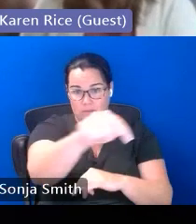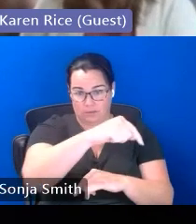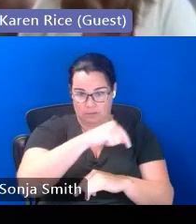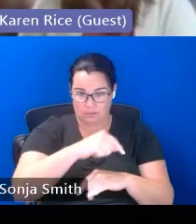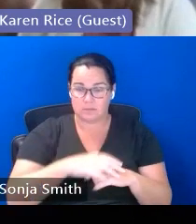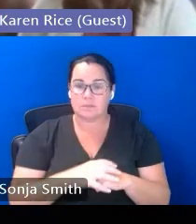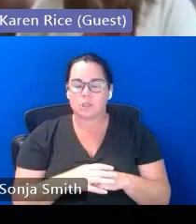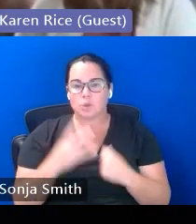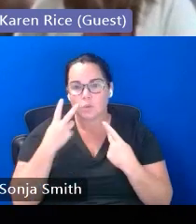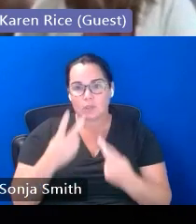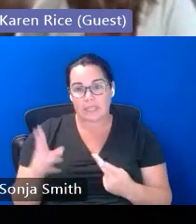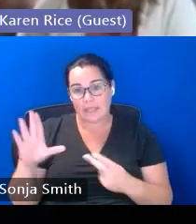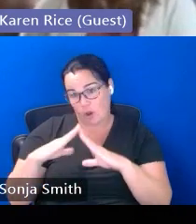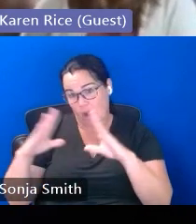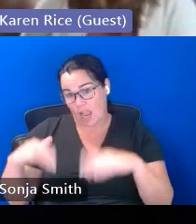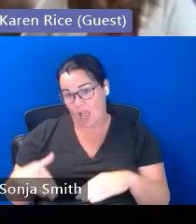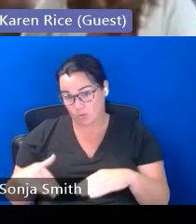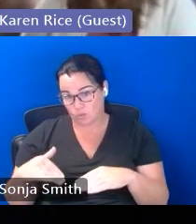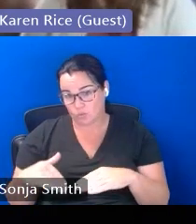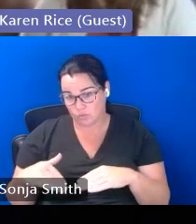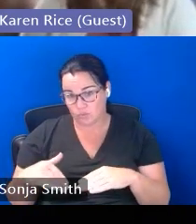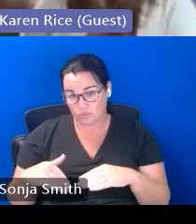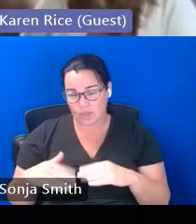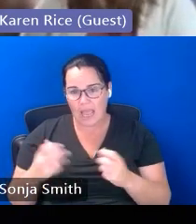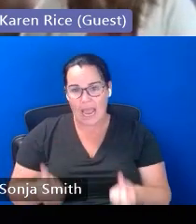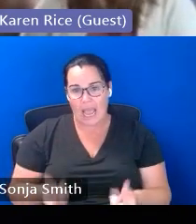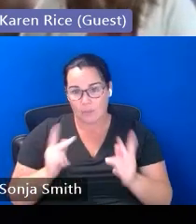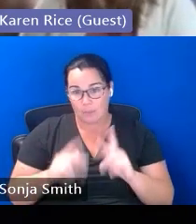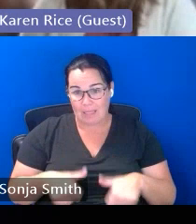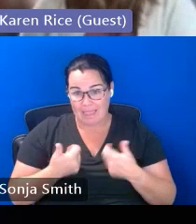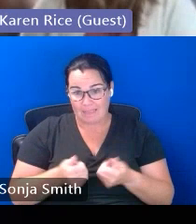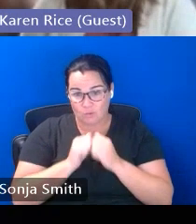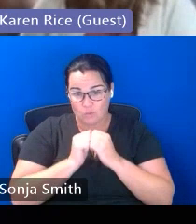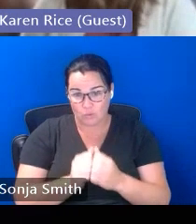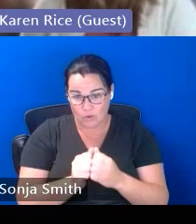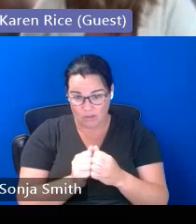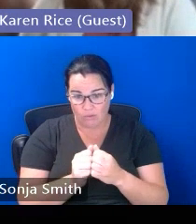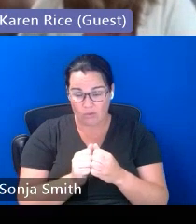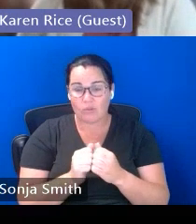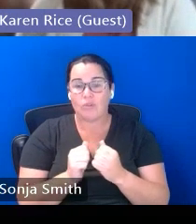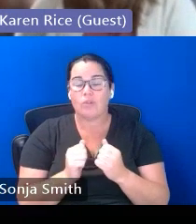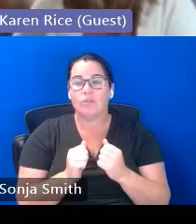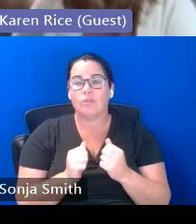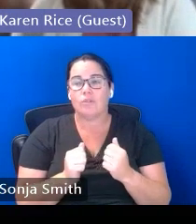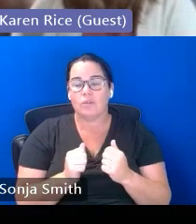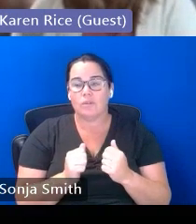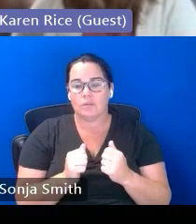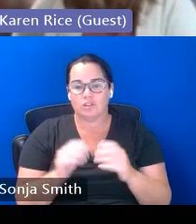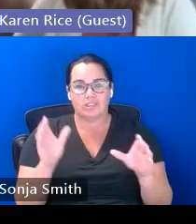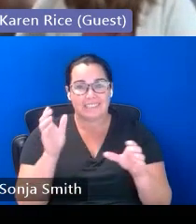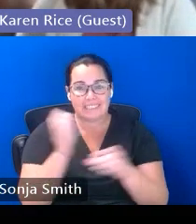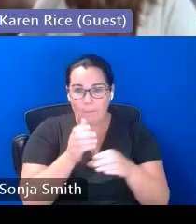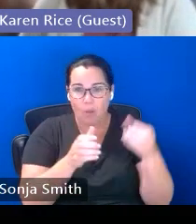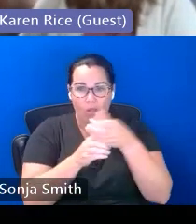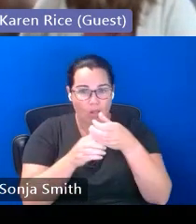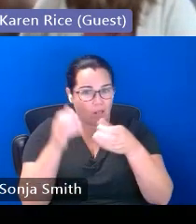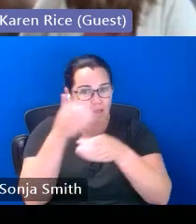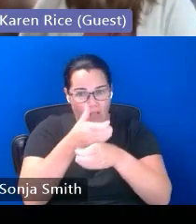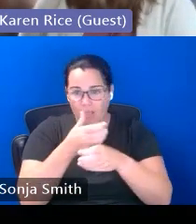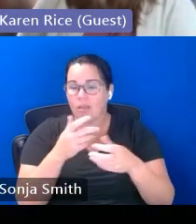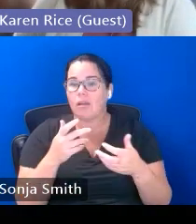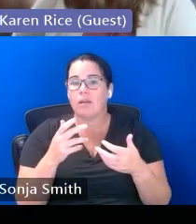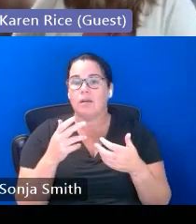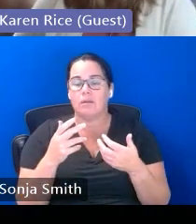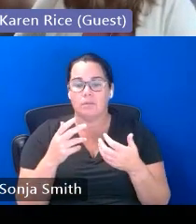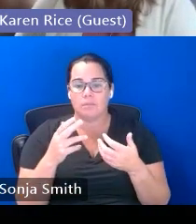the housing that families were in and how many families were in different places um just that doubled up piece certainly but also the